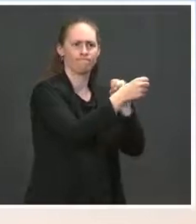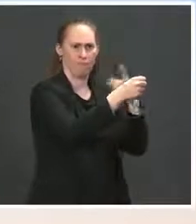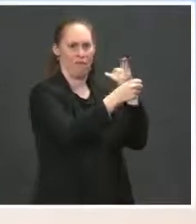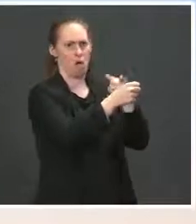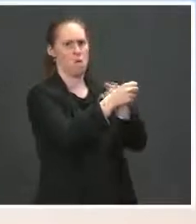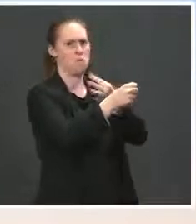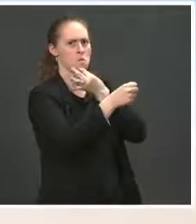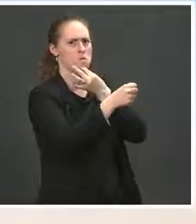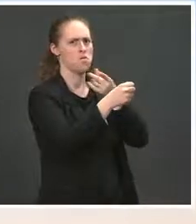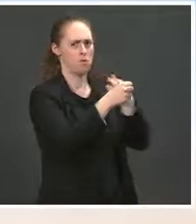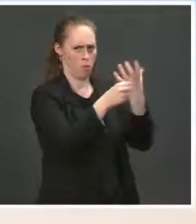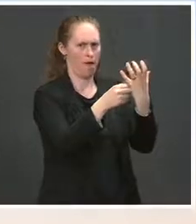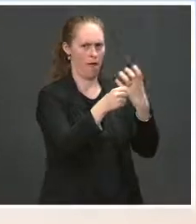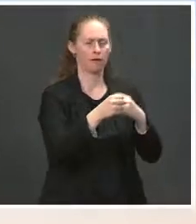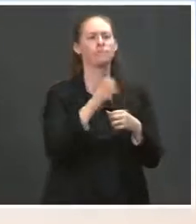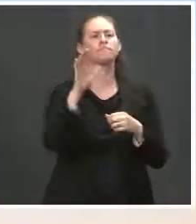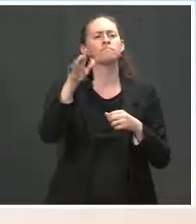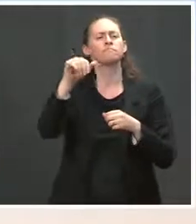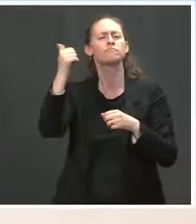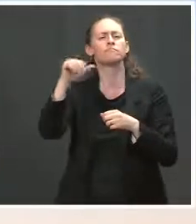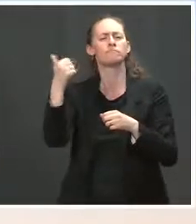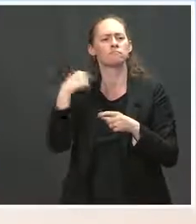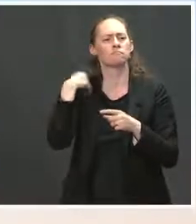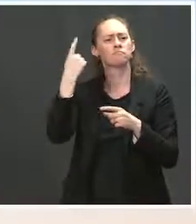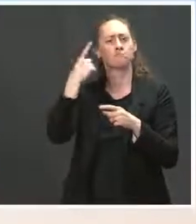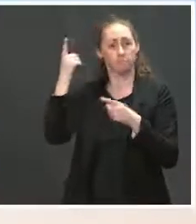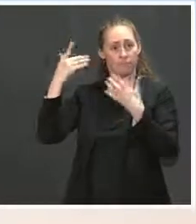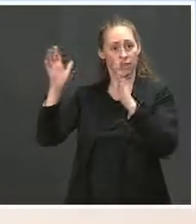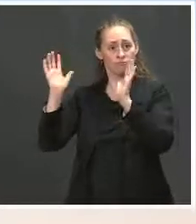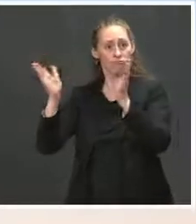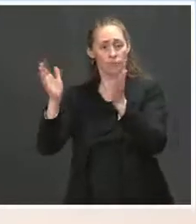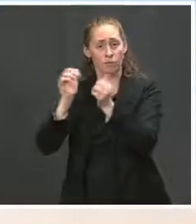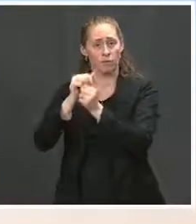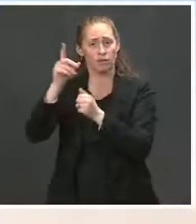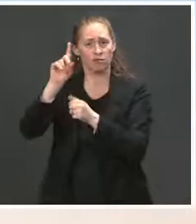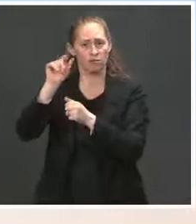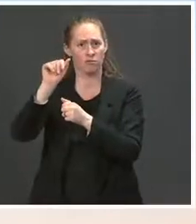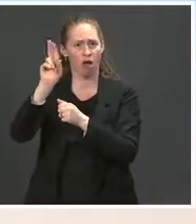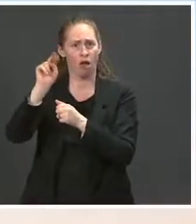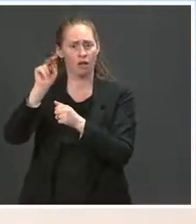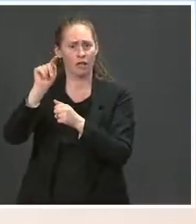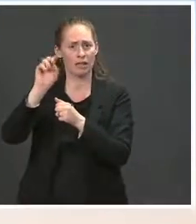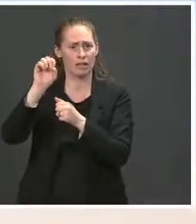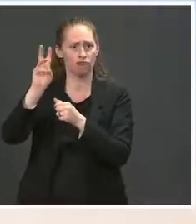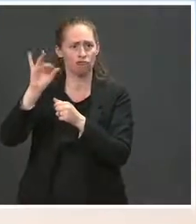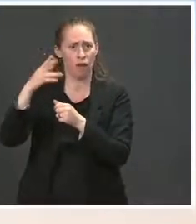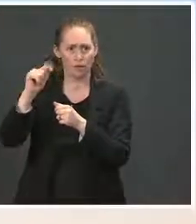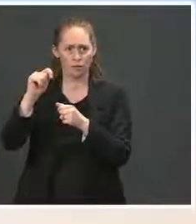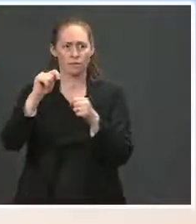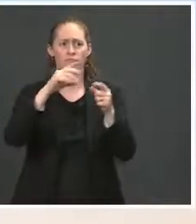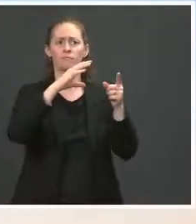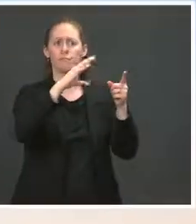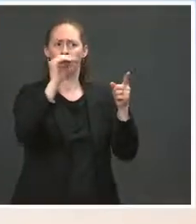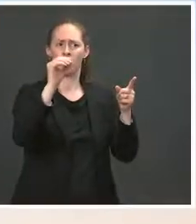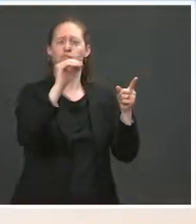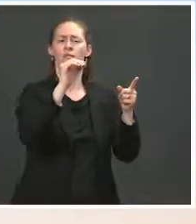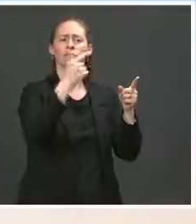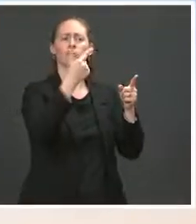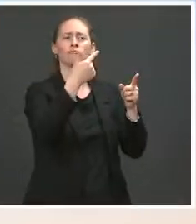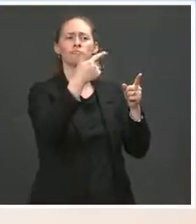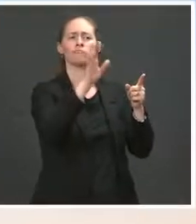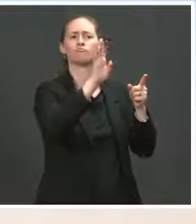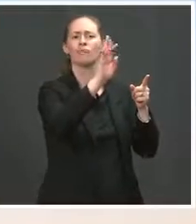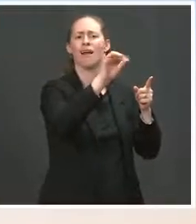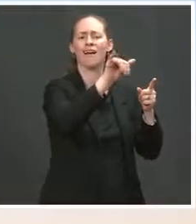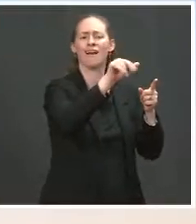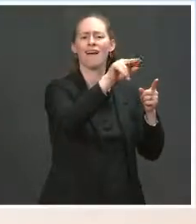question. Has the President spoken to the families of either Daunte Wright or Micaiah Bryant in recent days? Ms. I don't have any calls to read out for